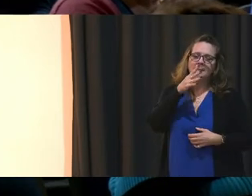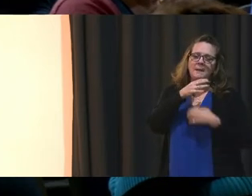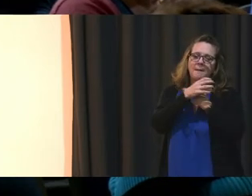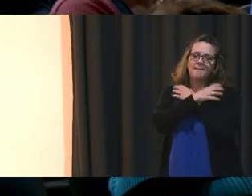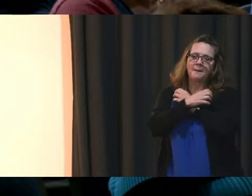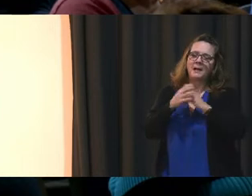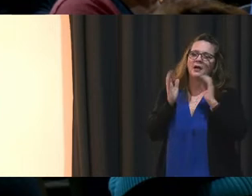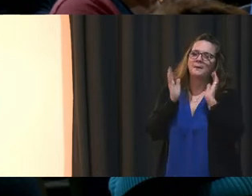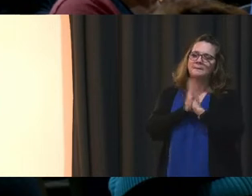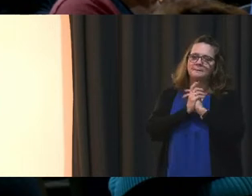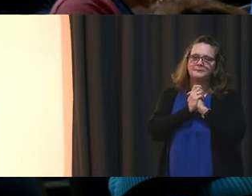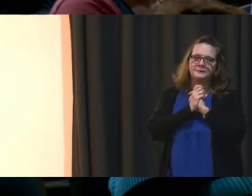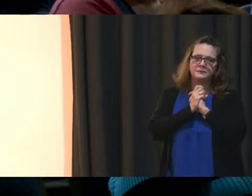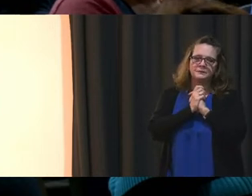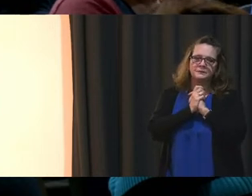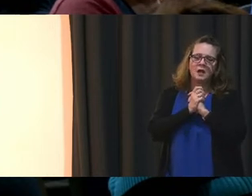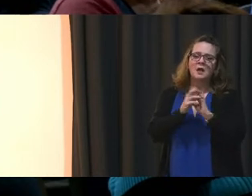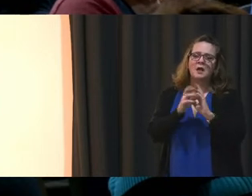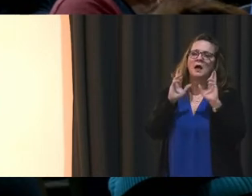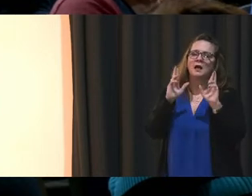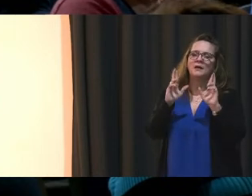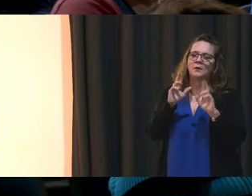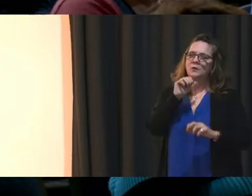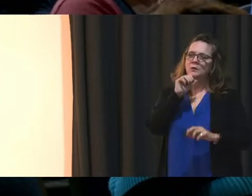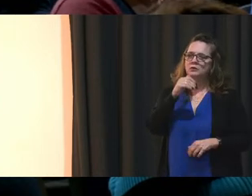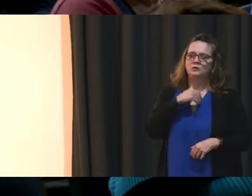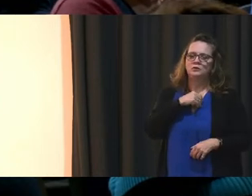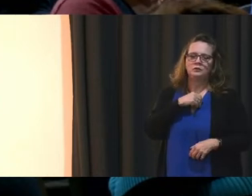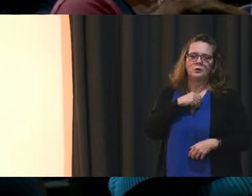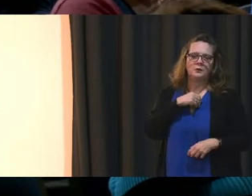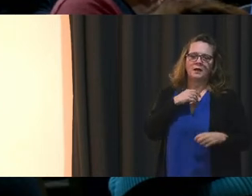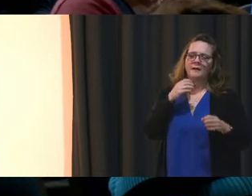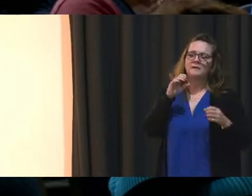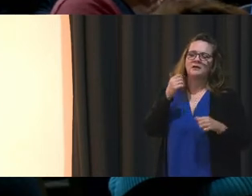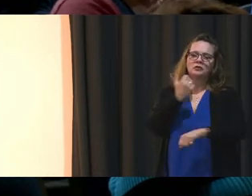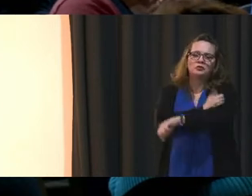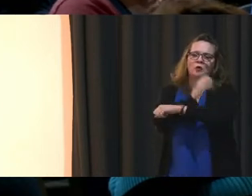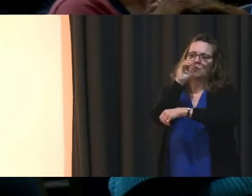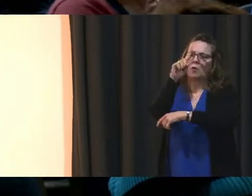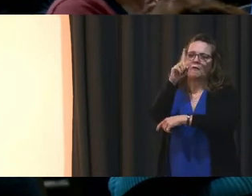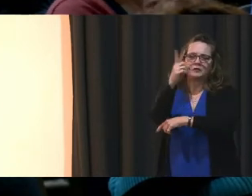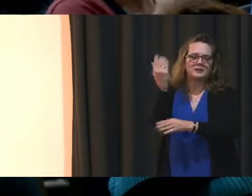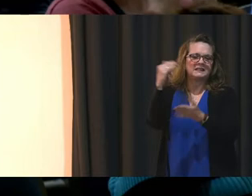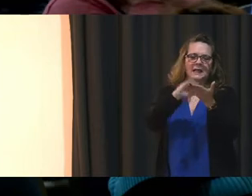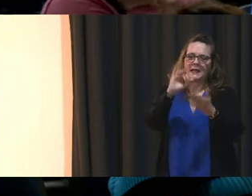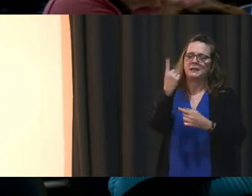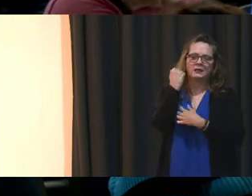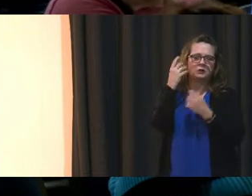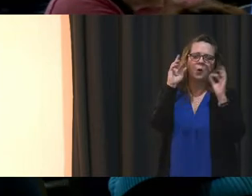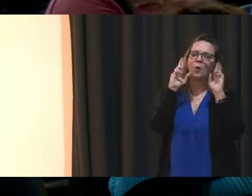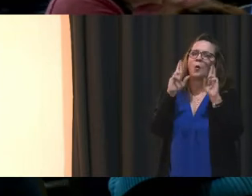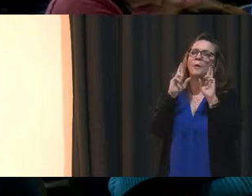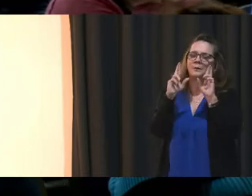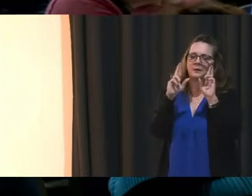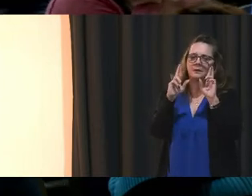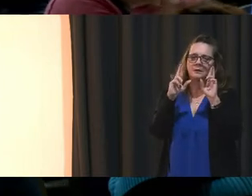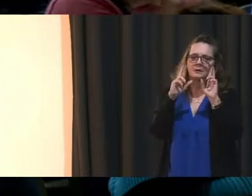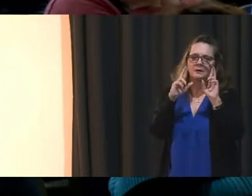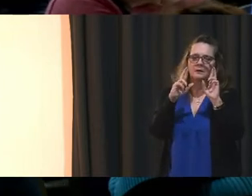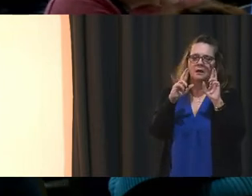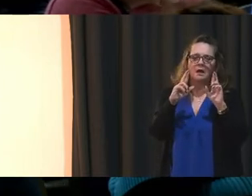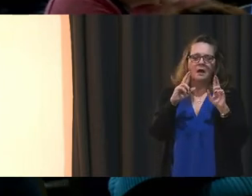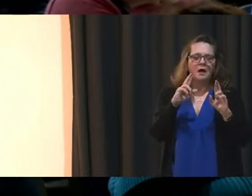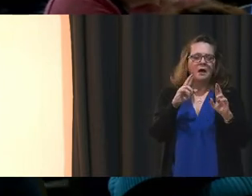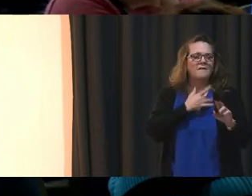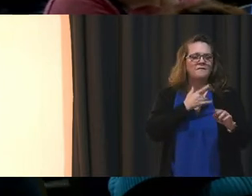I hope we don't have as many drug overdoses this year as we did last year. And I was like, just take a knife and